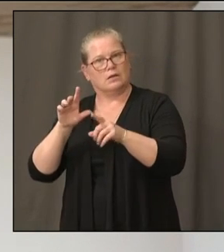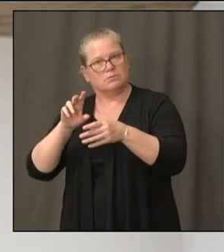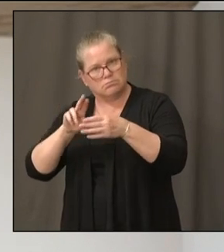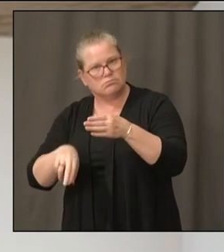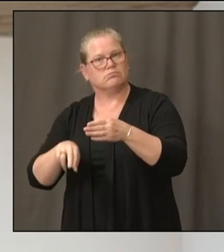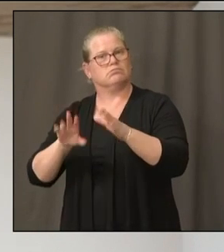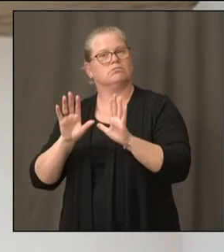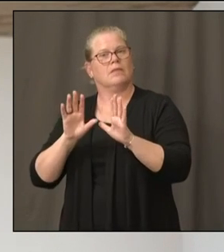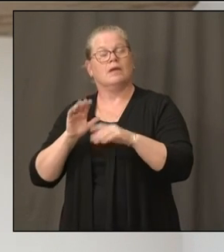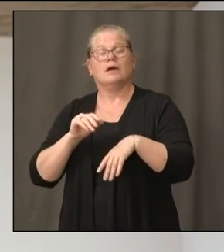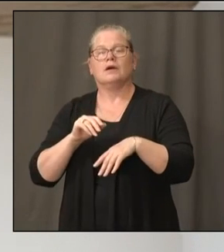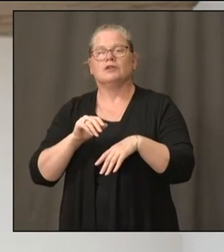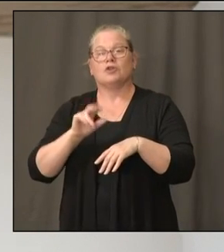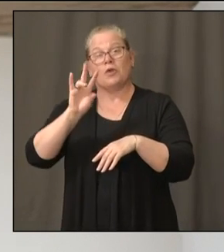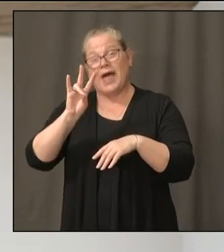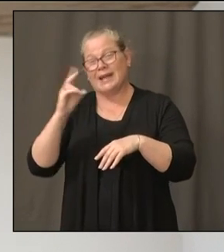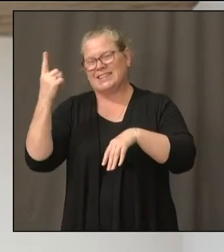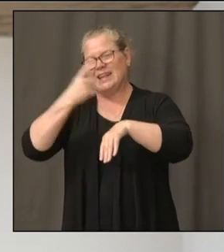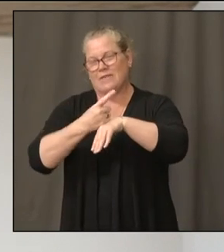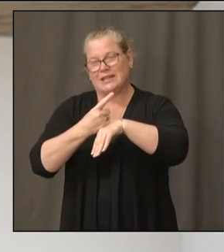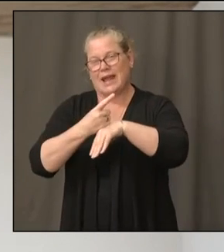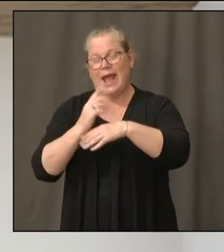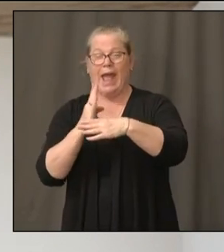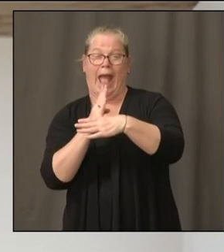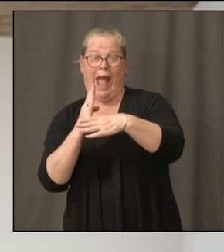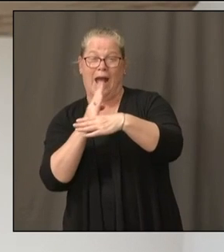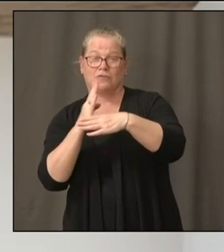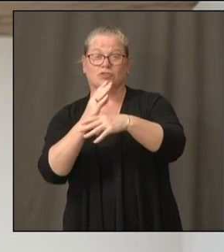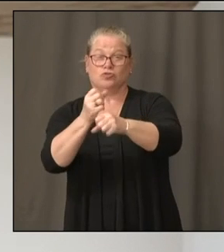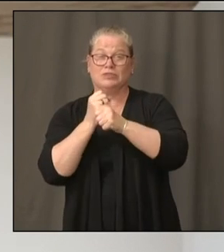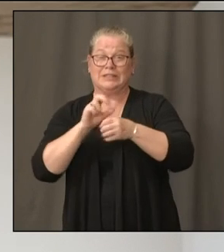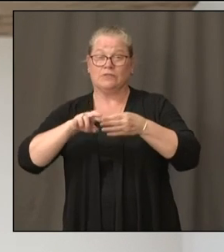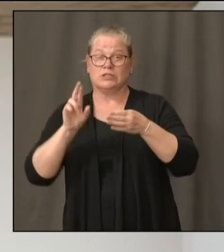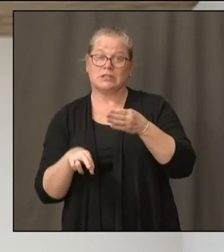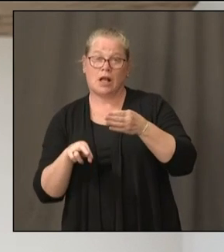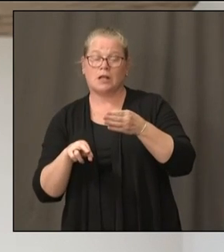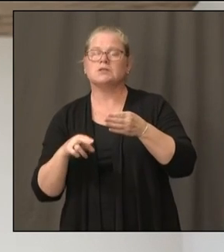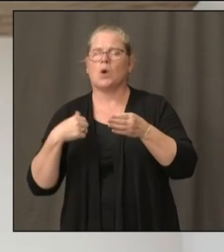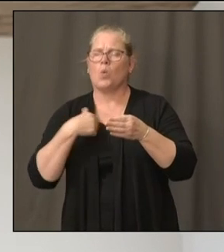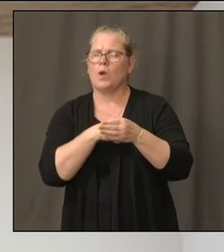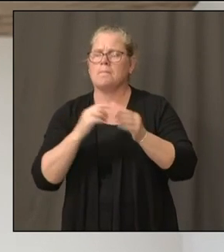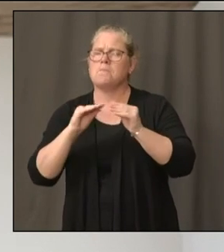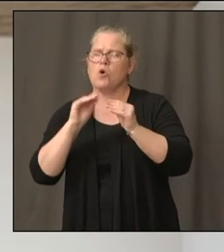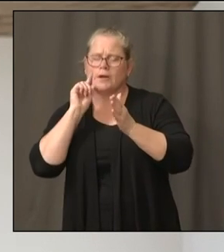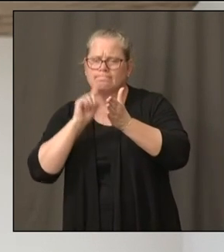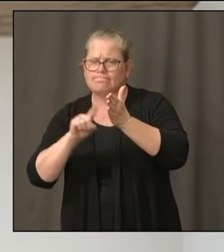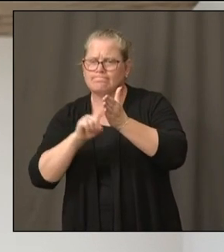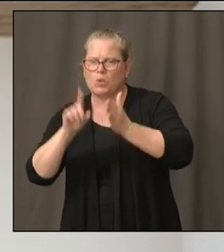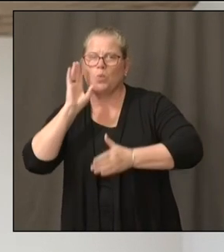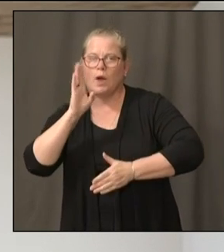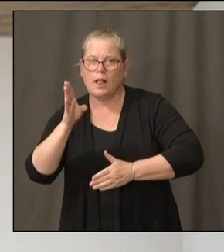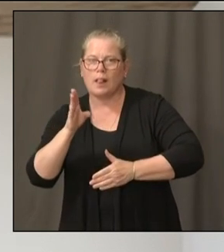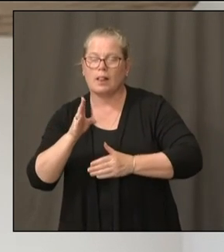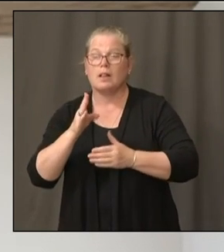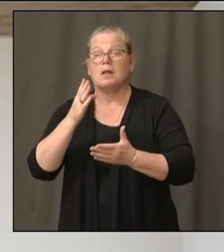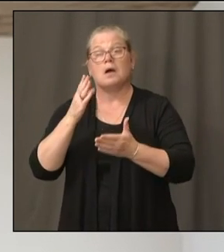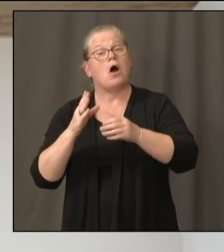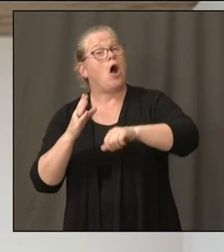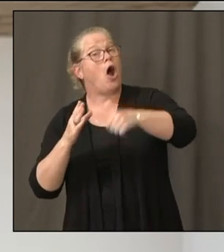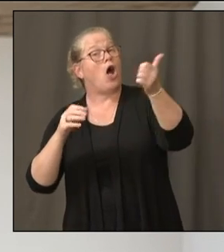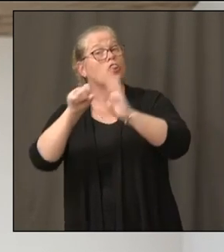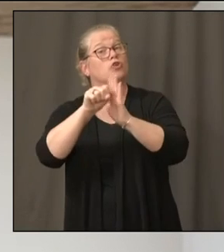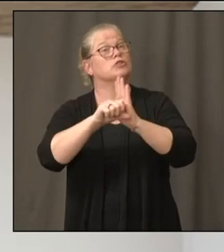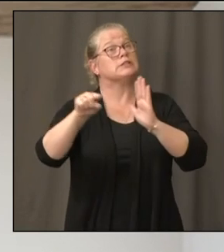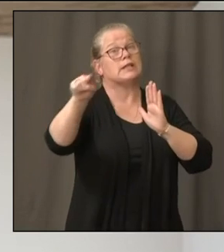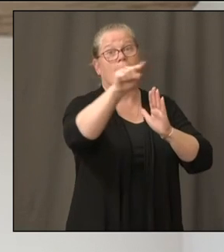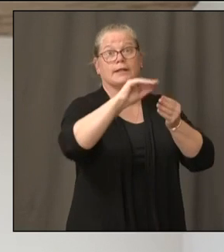don't have an exact answer to your question, but there's probably some effect. I think this is a bigger issue across the way